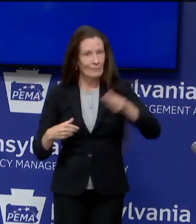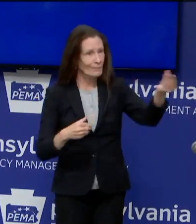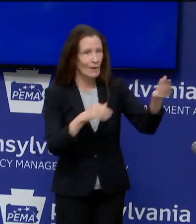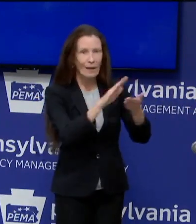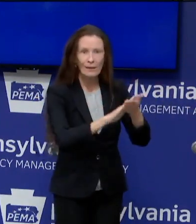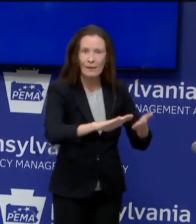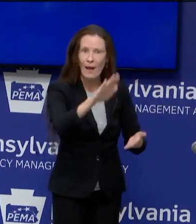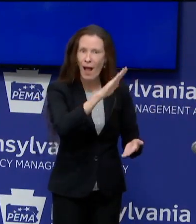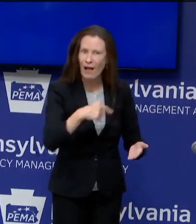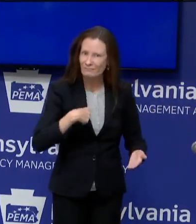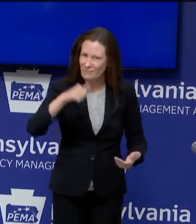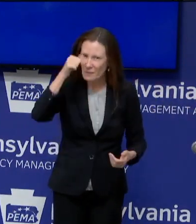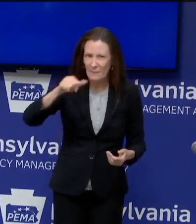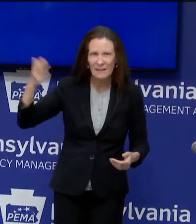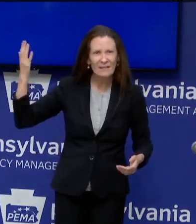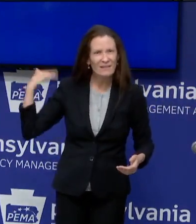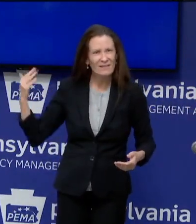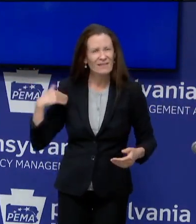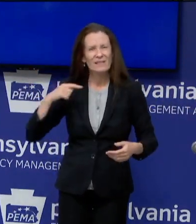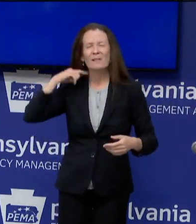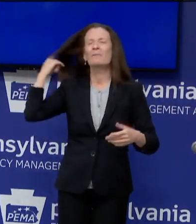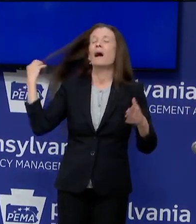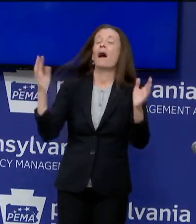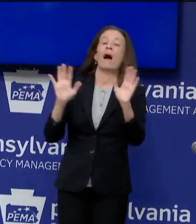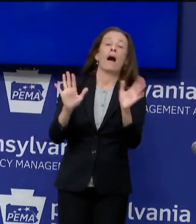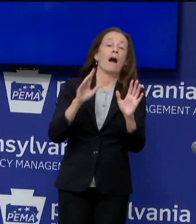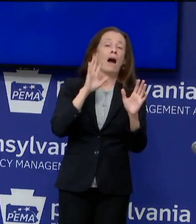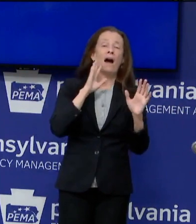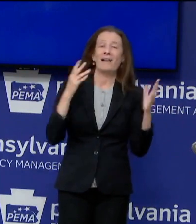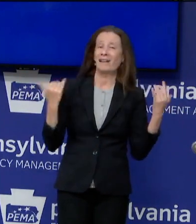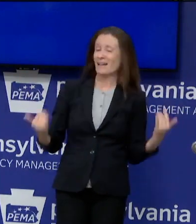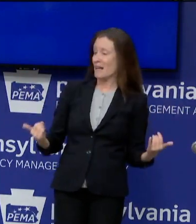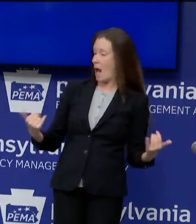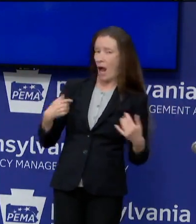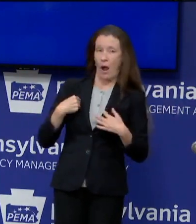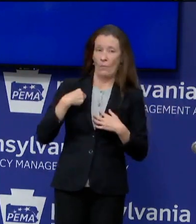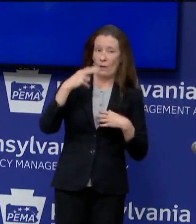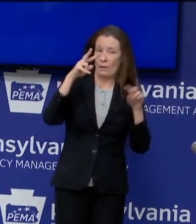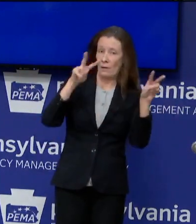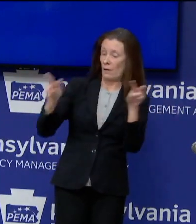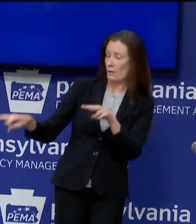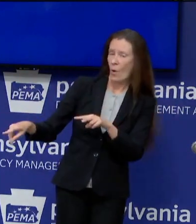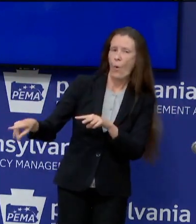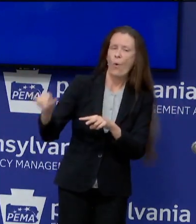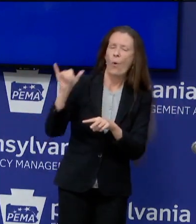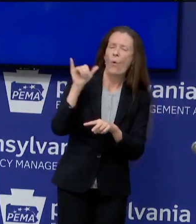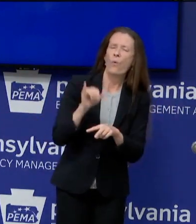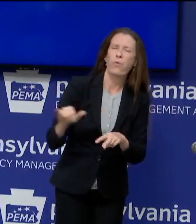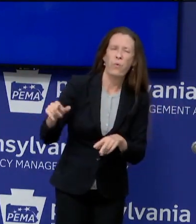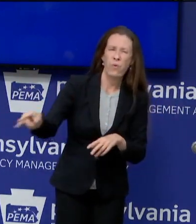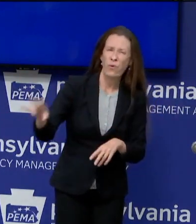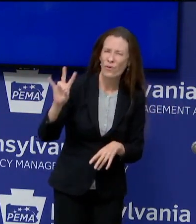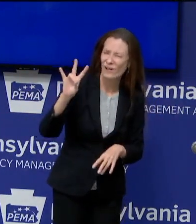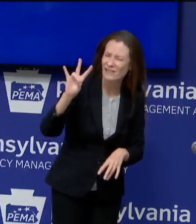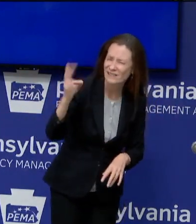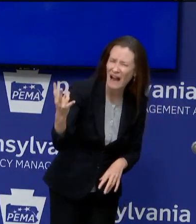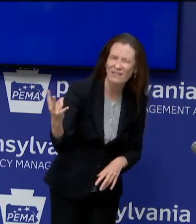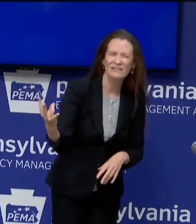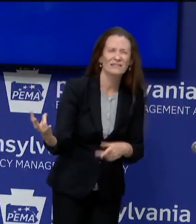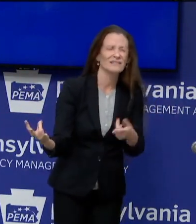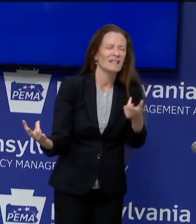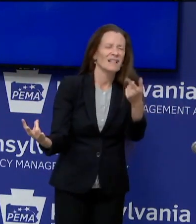I couldn't imagine as an adult now and a father of two children having to live on a dollar figure that is so significantly low.